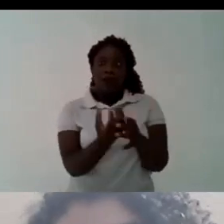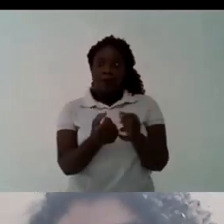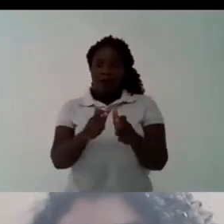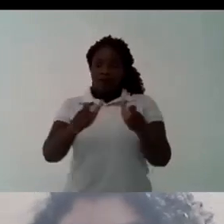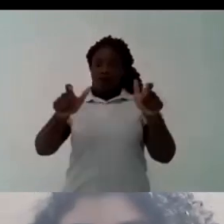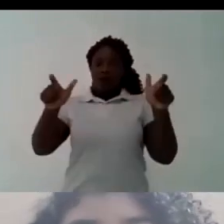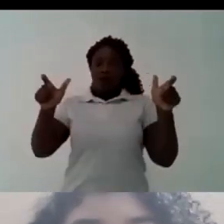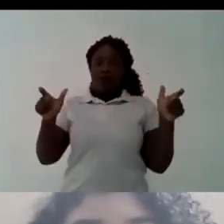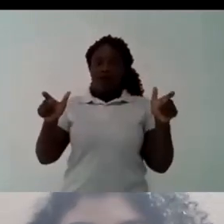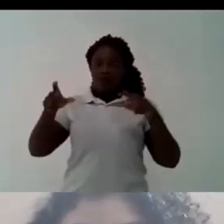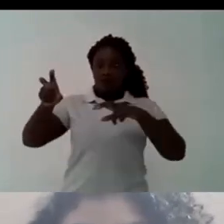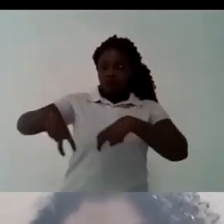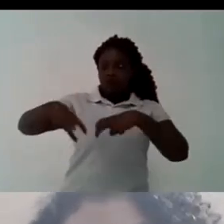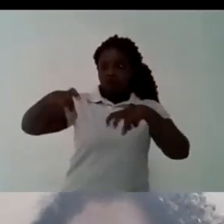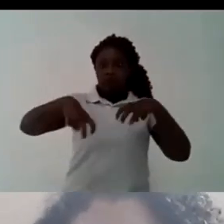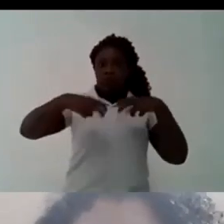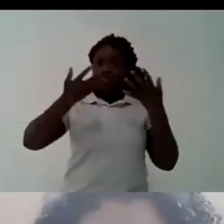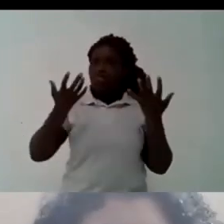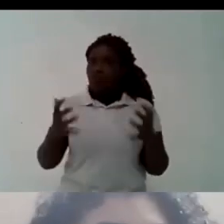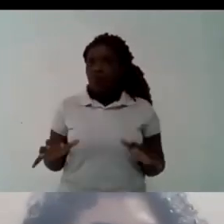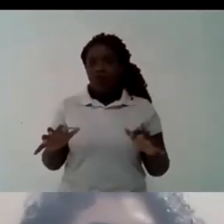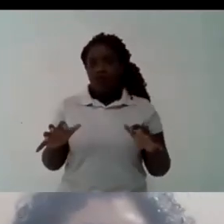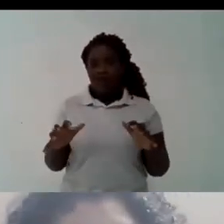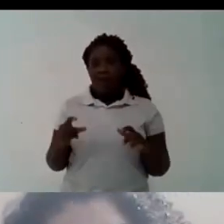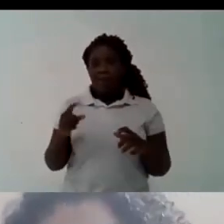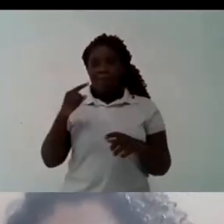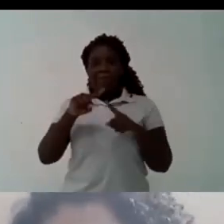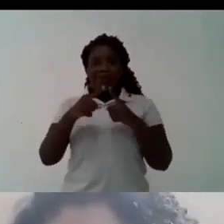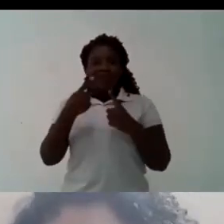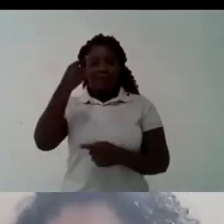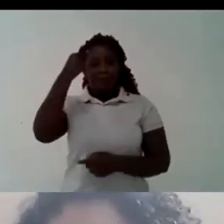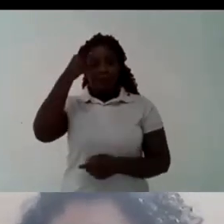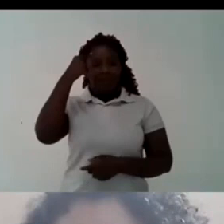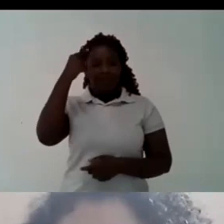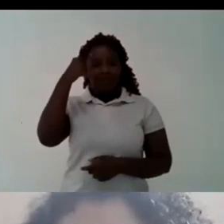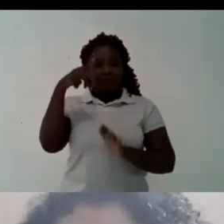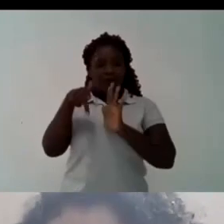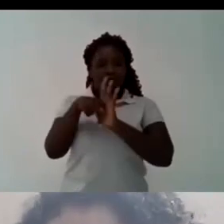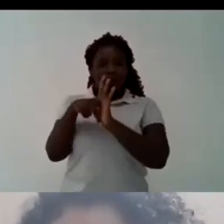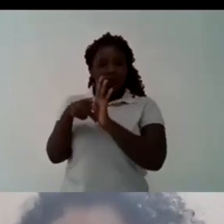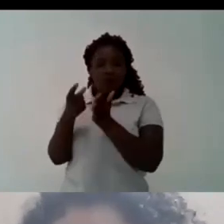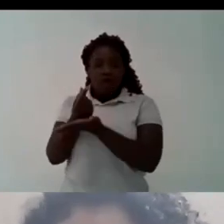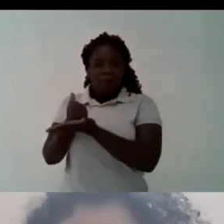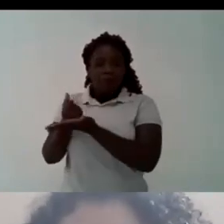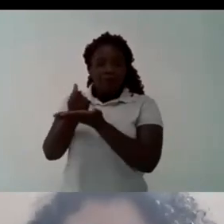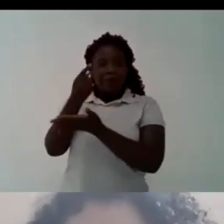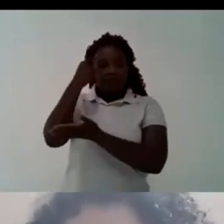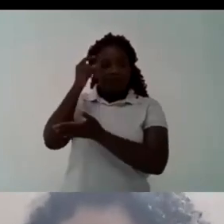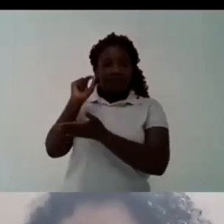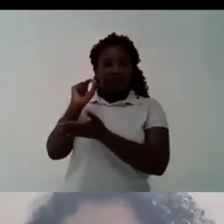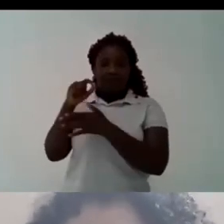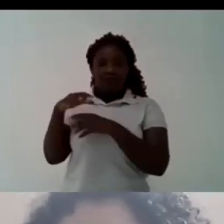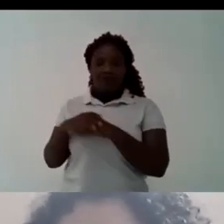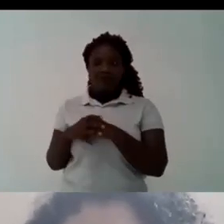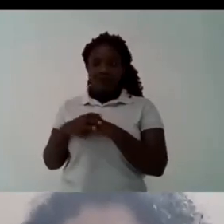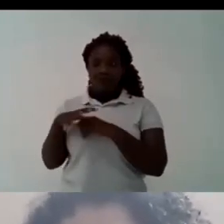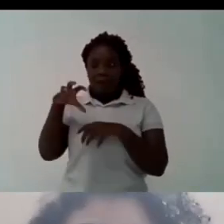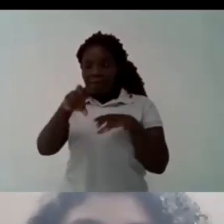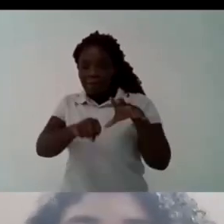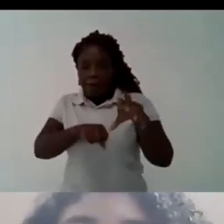we want to live in our land so this capitalist view of the world is always about